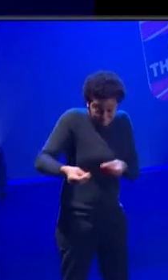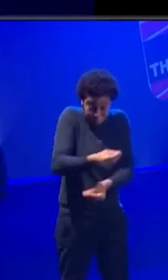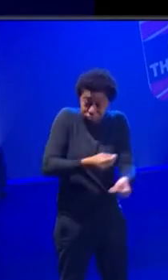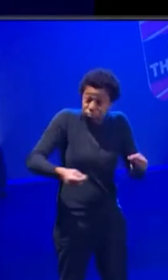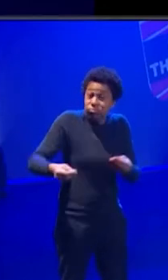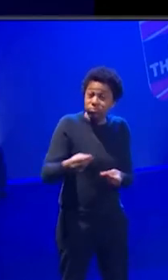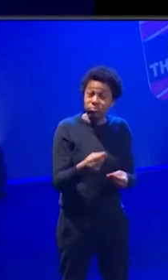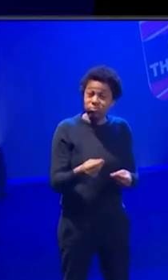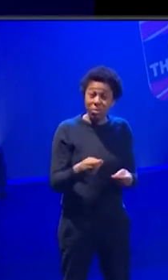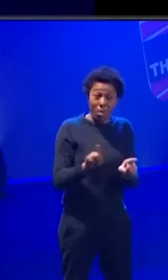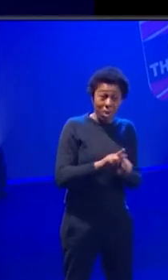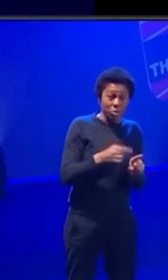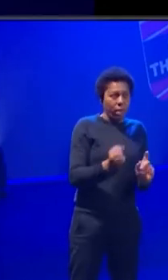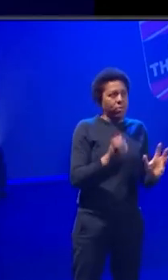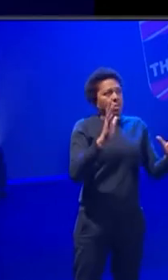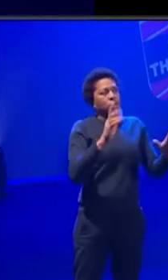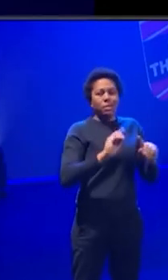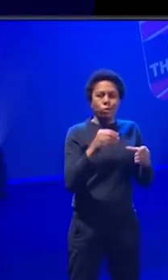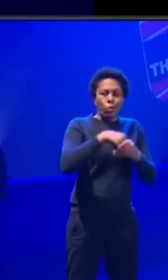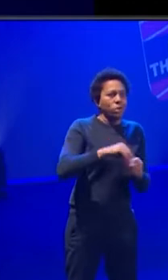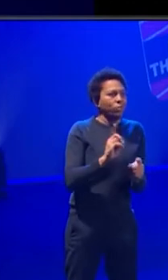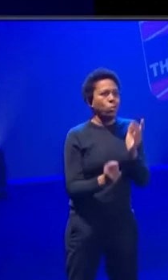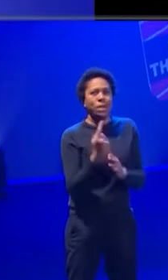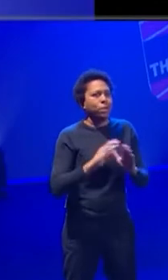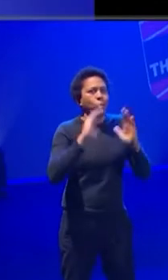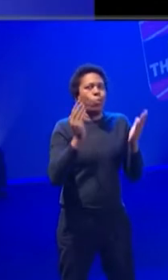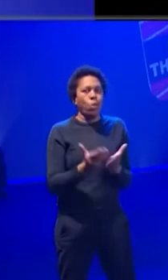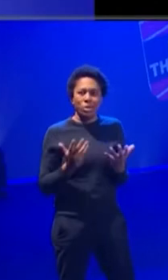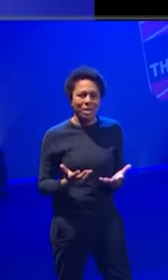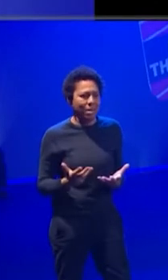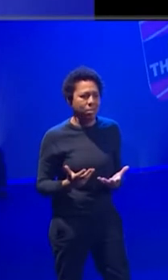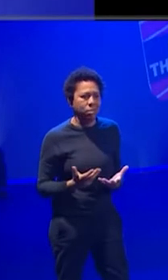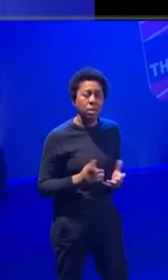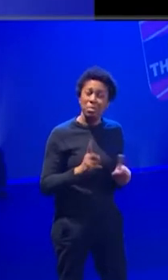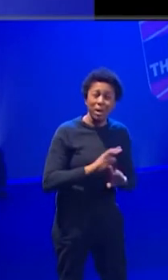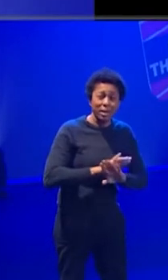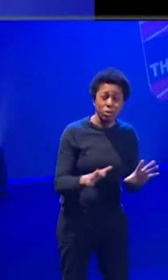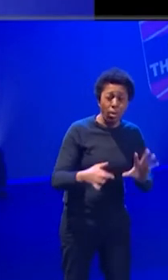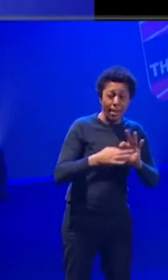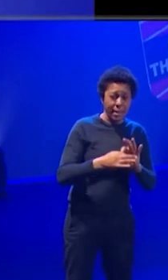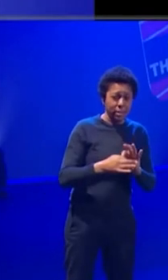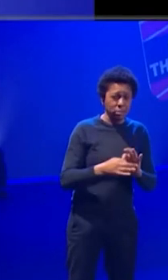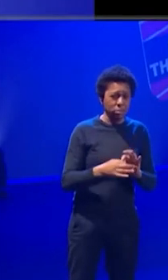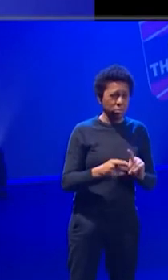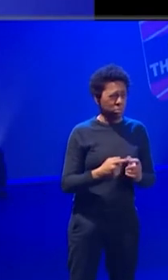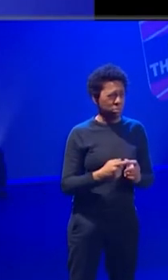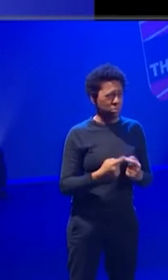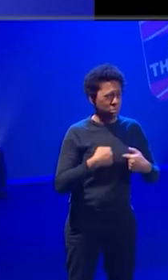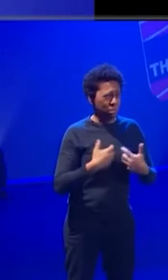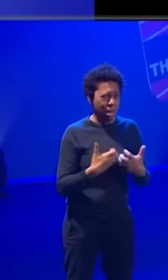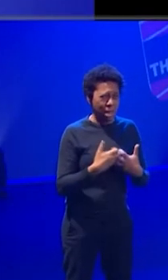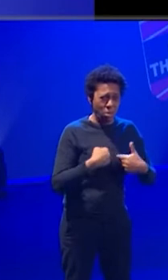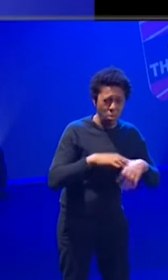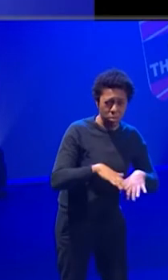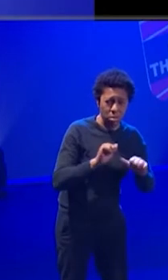stuff which I spend a lot of time reading about and learning about. That's nothing to do with what I started doing. Yeah,